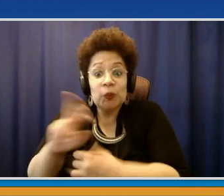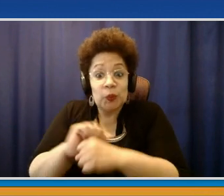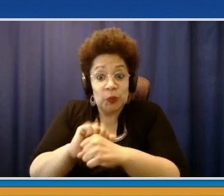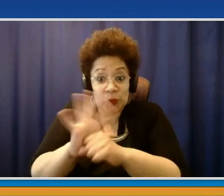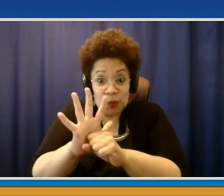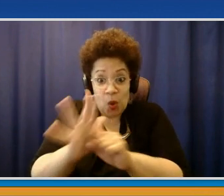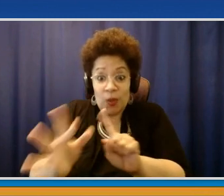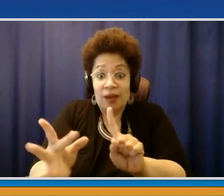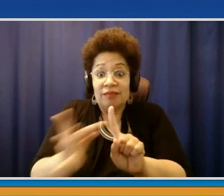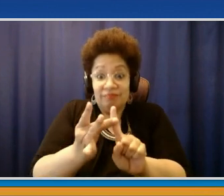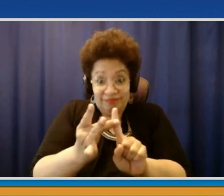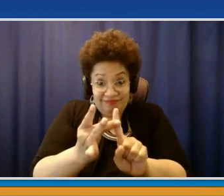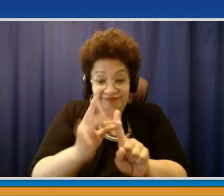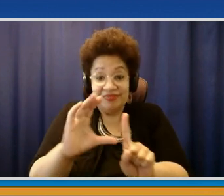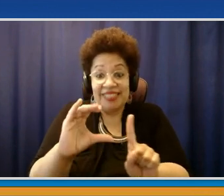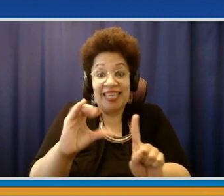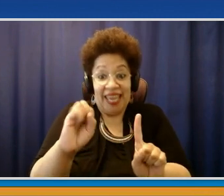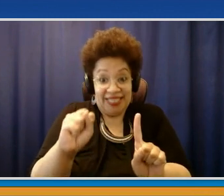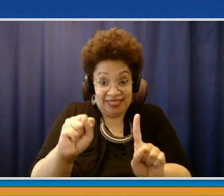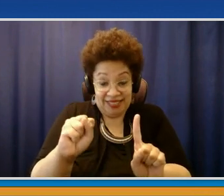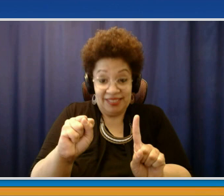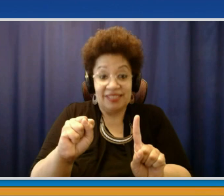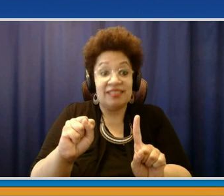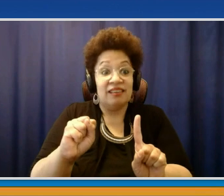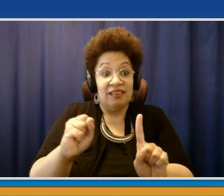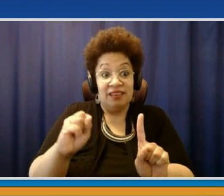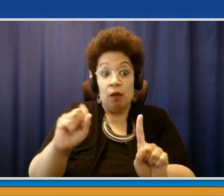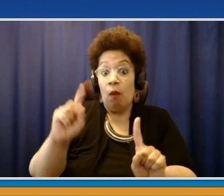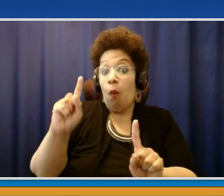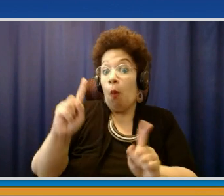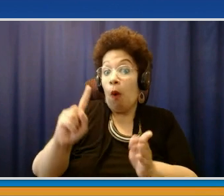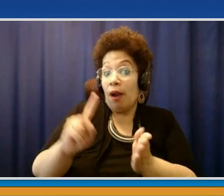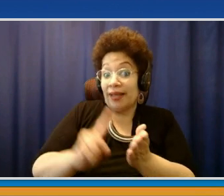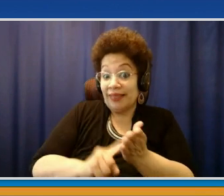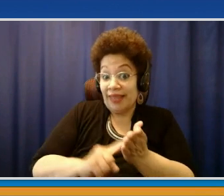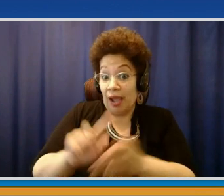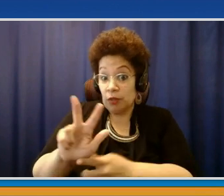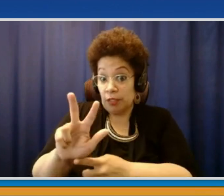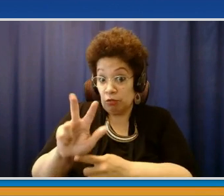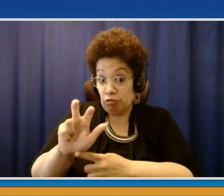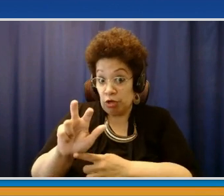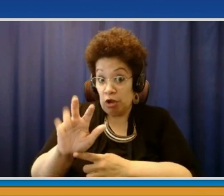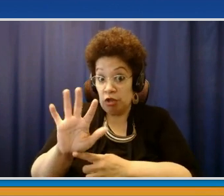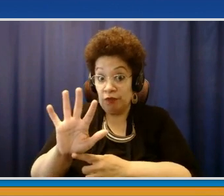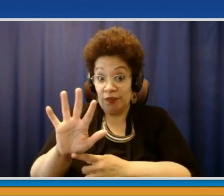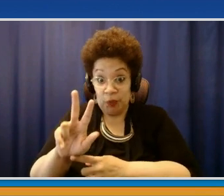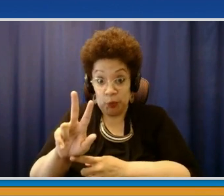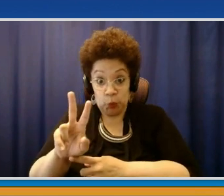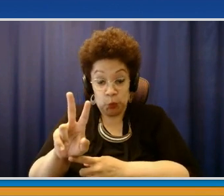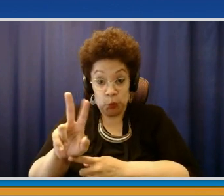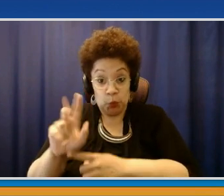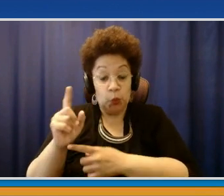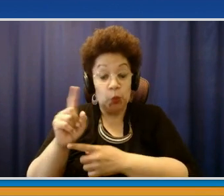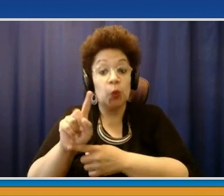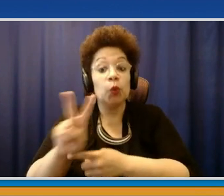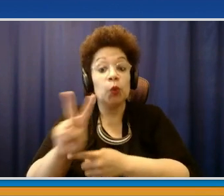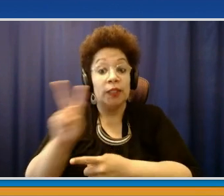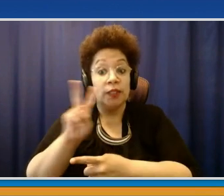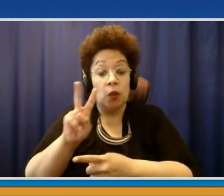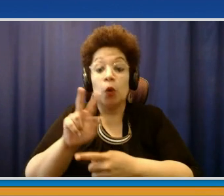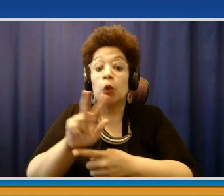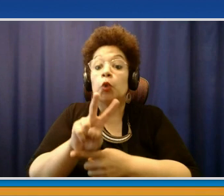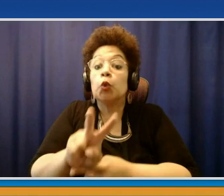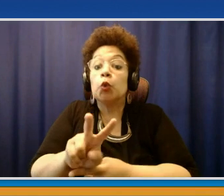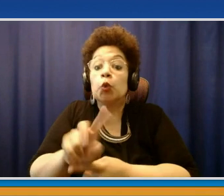from 1,352. That's where it was a week ago, over 400 more cases. Two weeks ago, were at 2,062